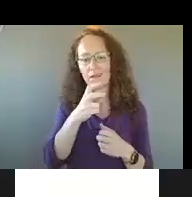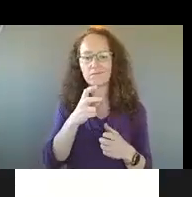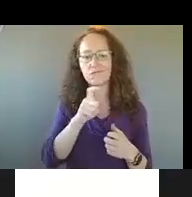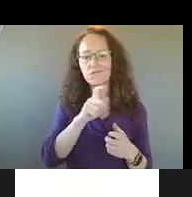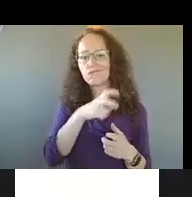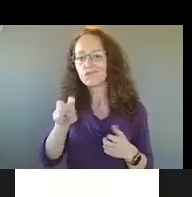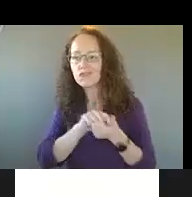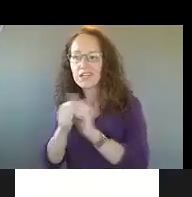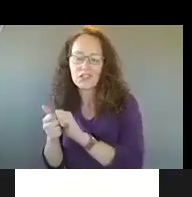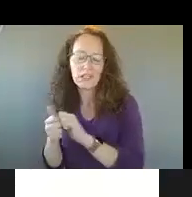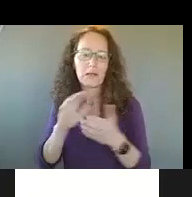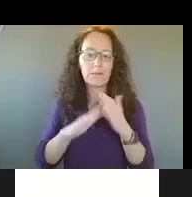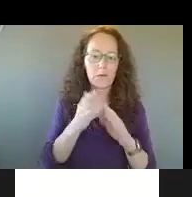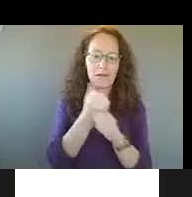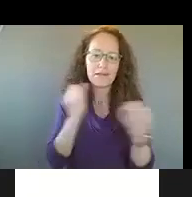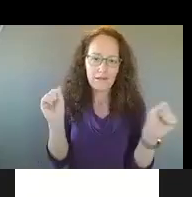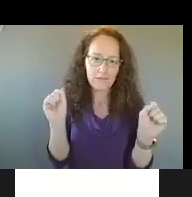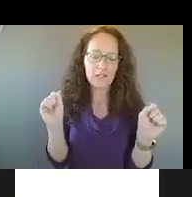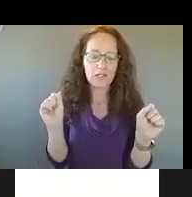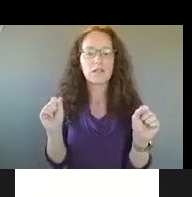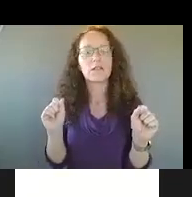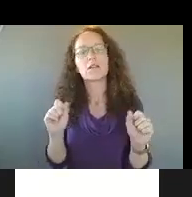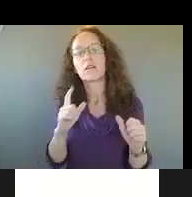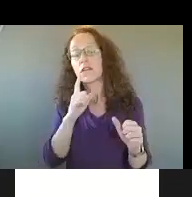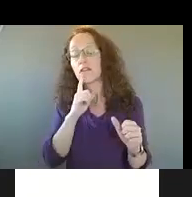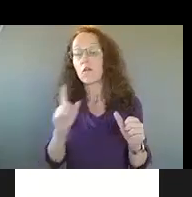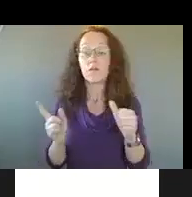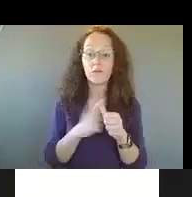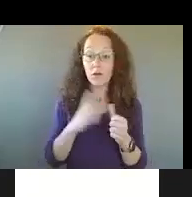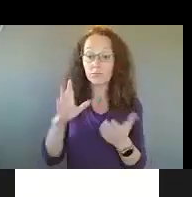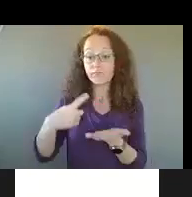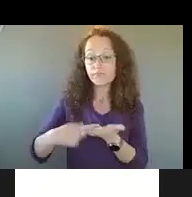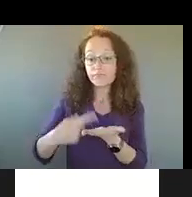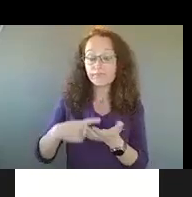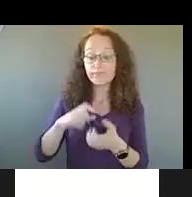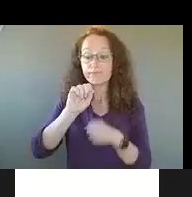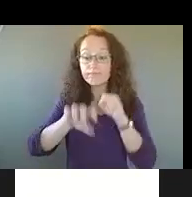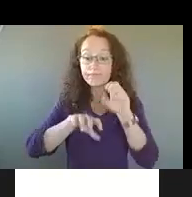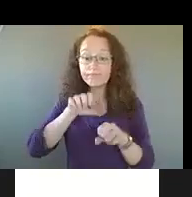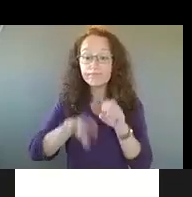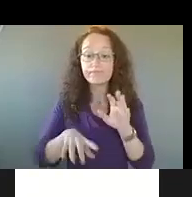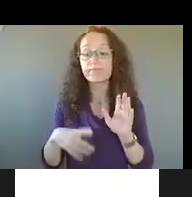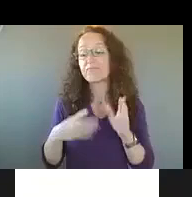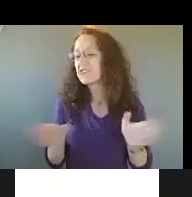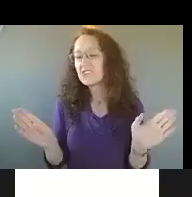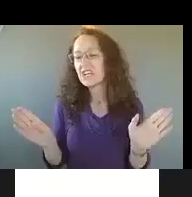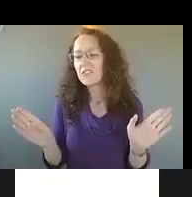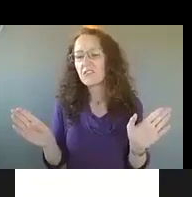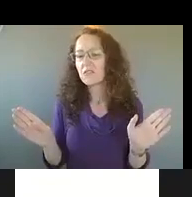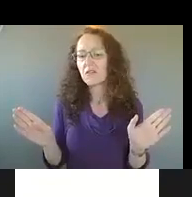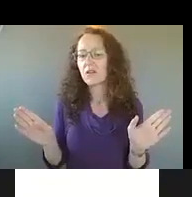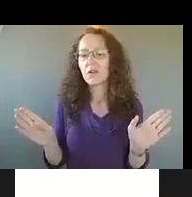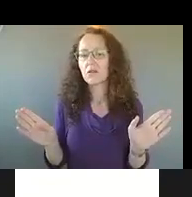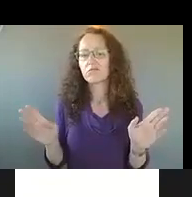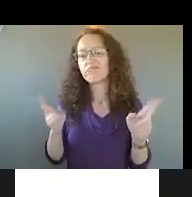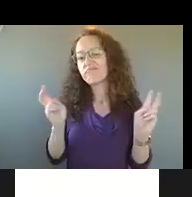first, we will go over a couple kind of just general, I would like to refer to